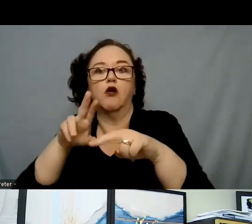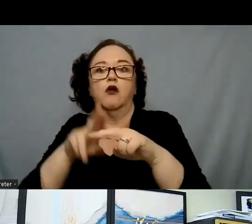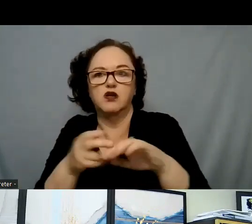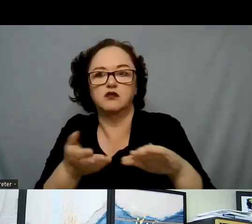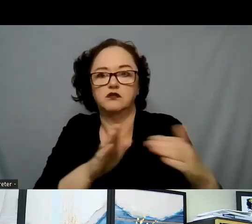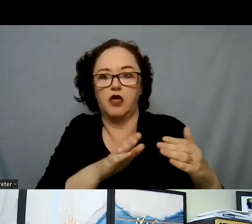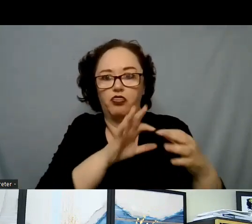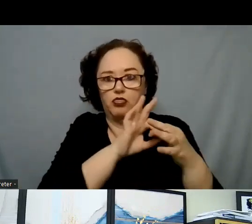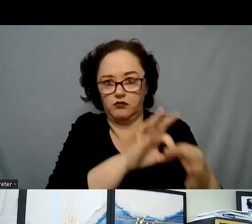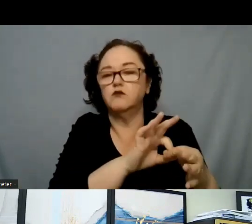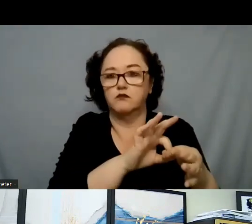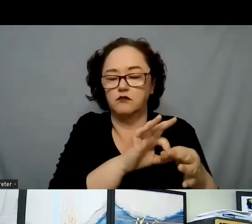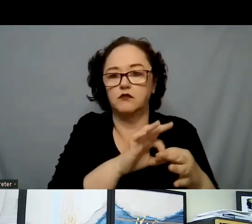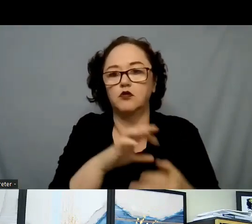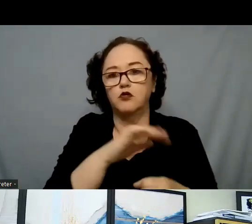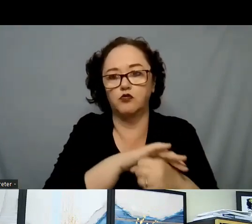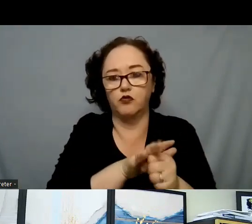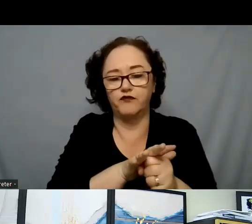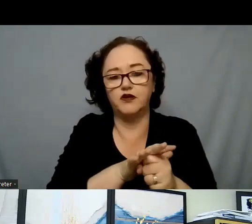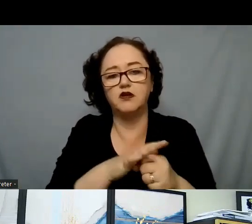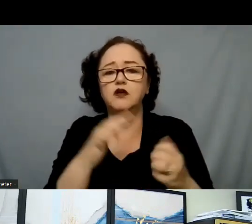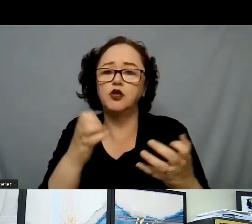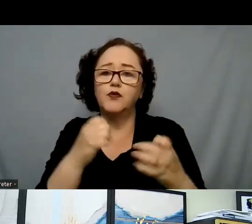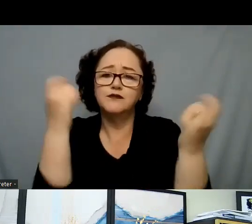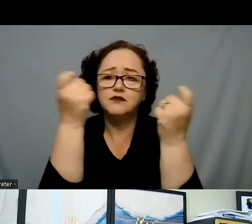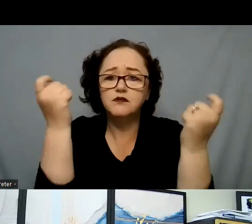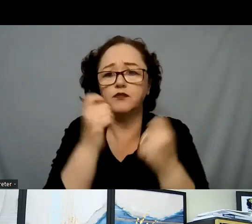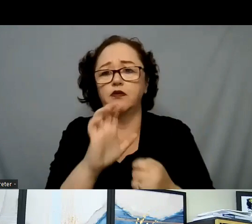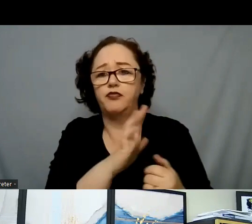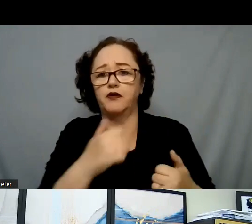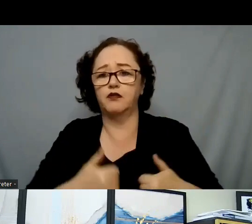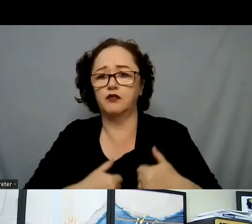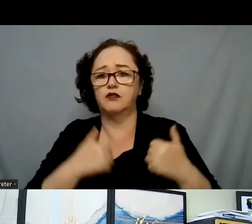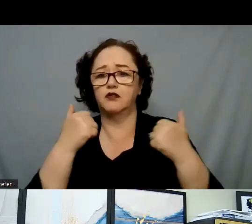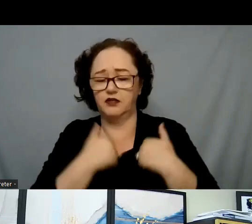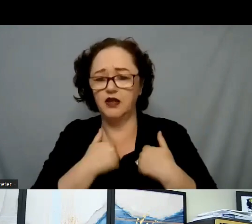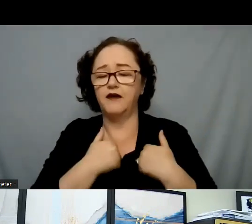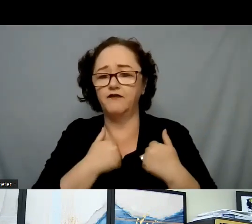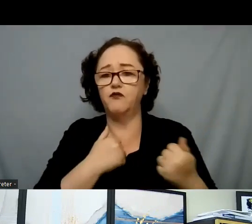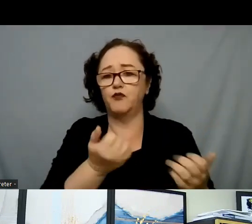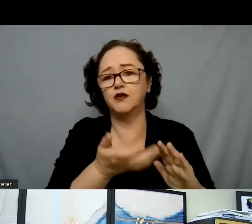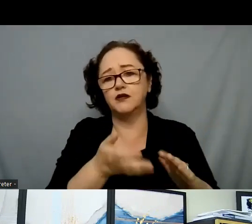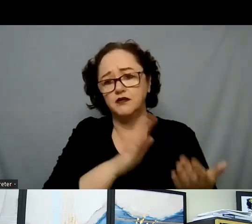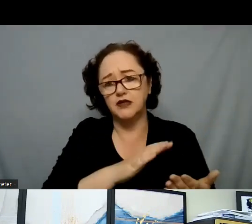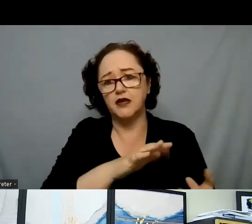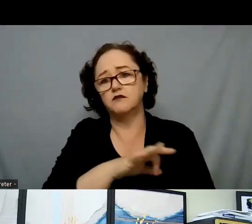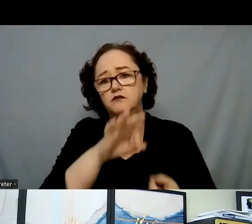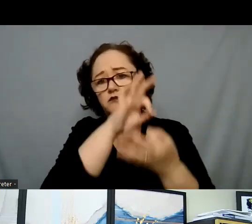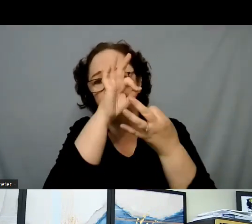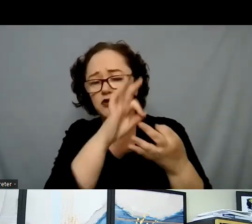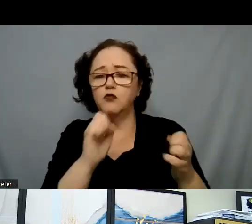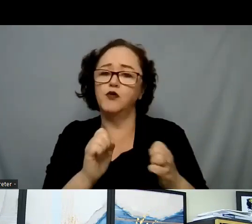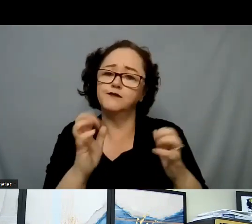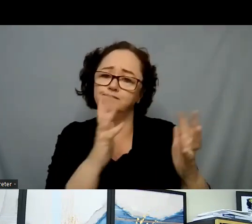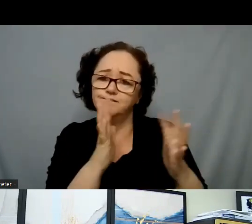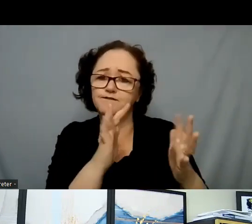that loved one, celebrate the life of that ancestor after they transitioned, which, again, brought on more trauma. So, we still have persons